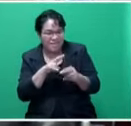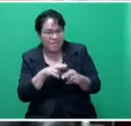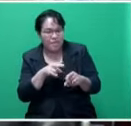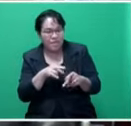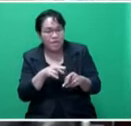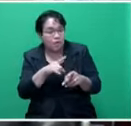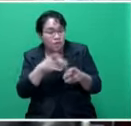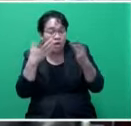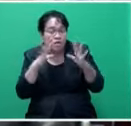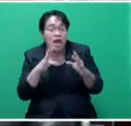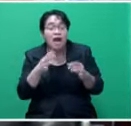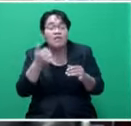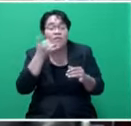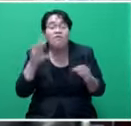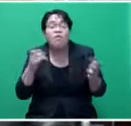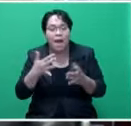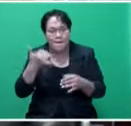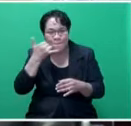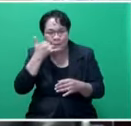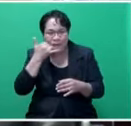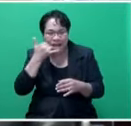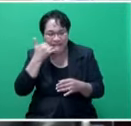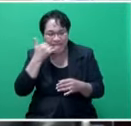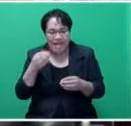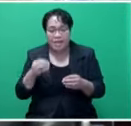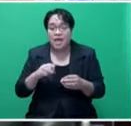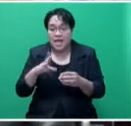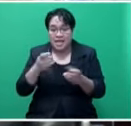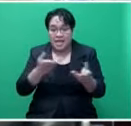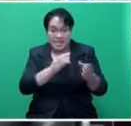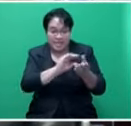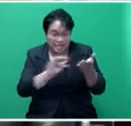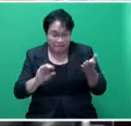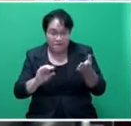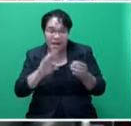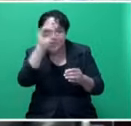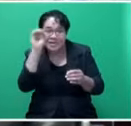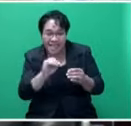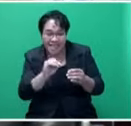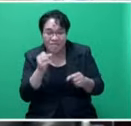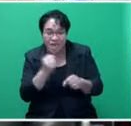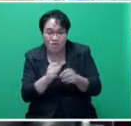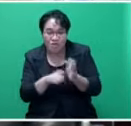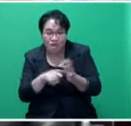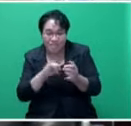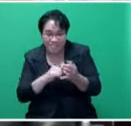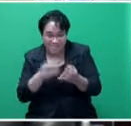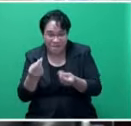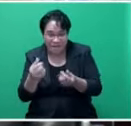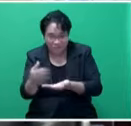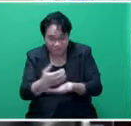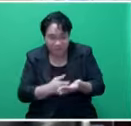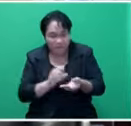actually are from mobile phone companies where they give a certain percentage of the gross revenue to the Telecommunication Authority